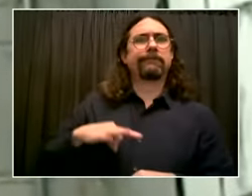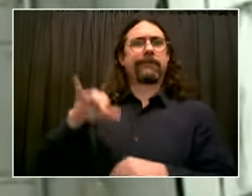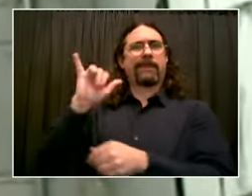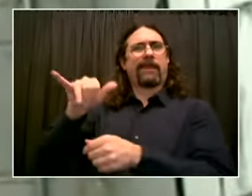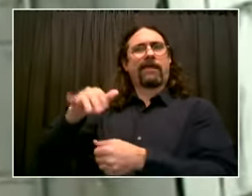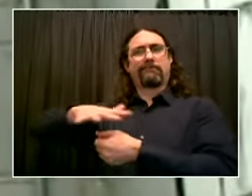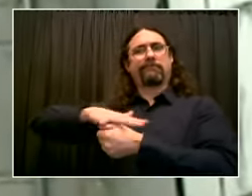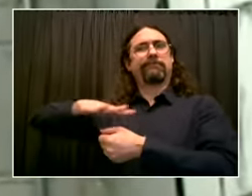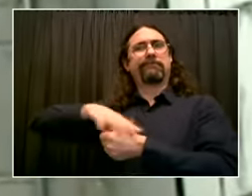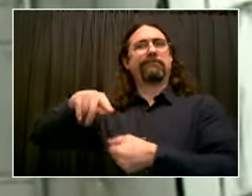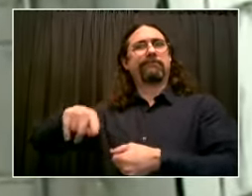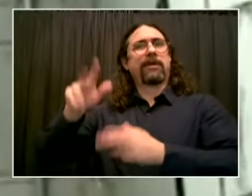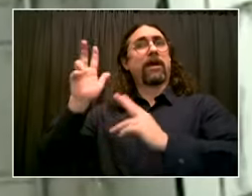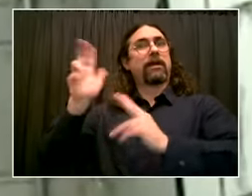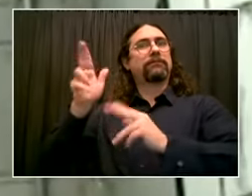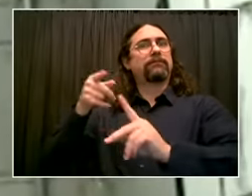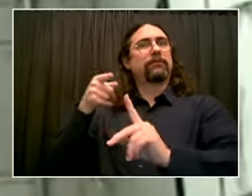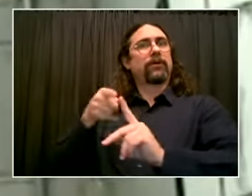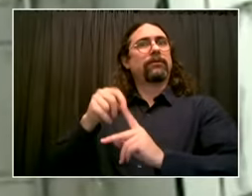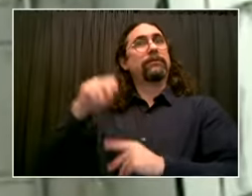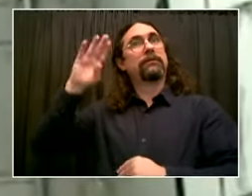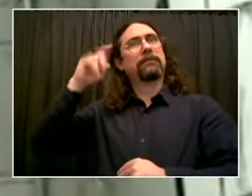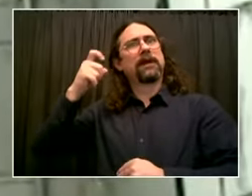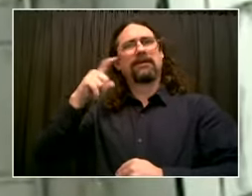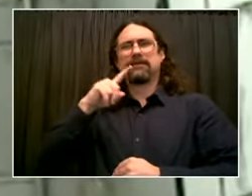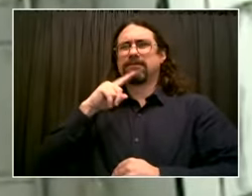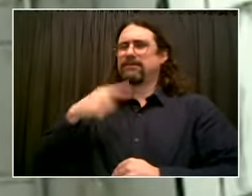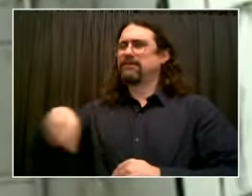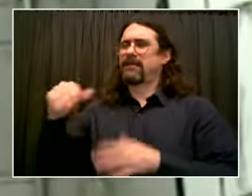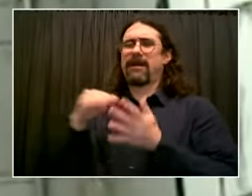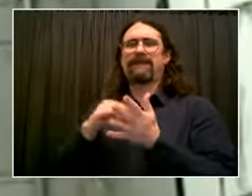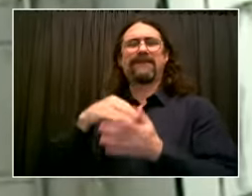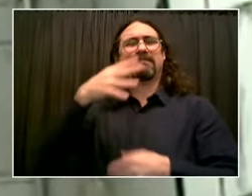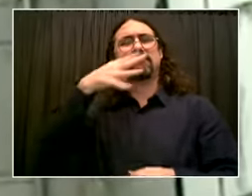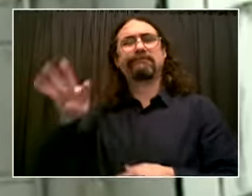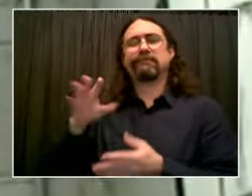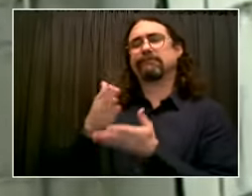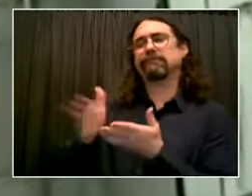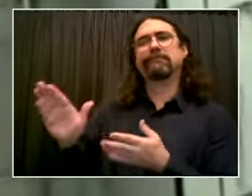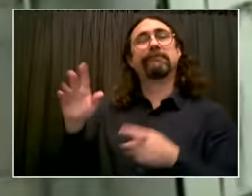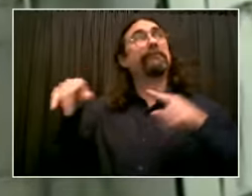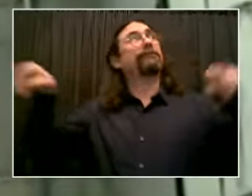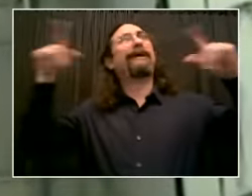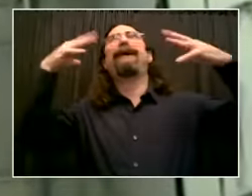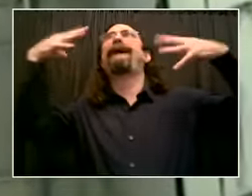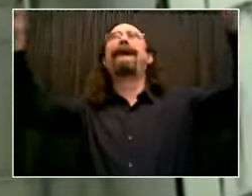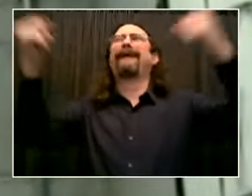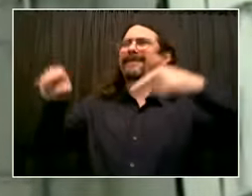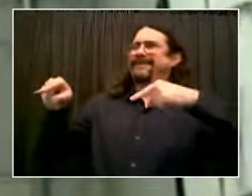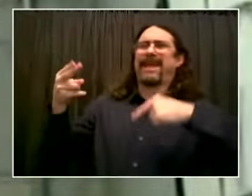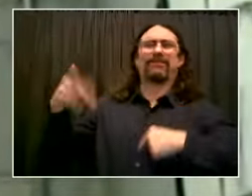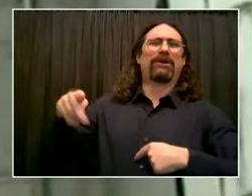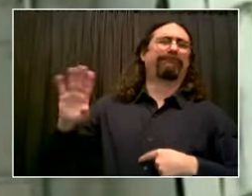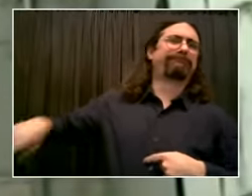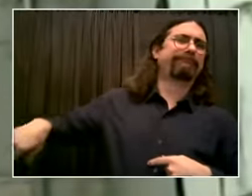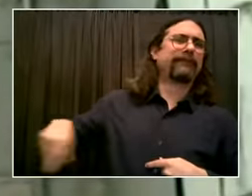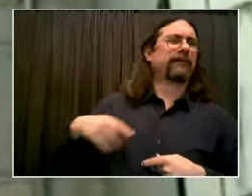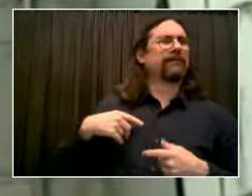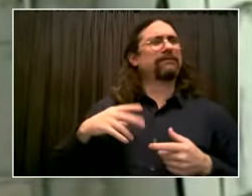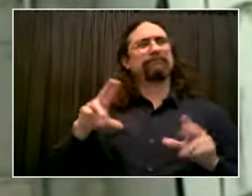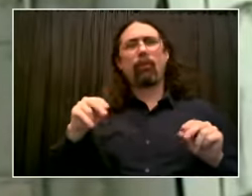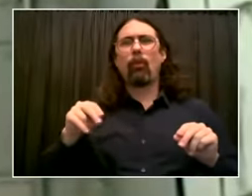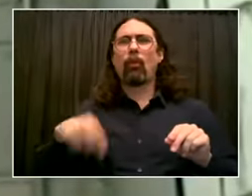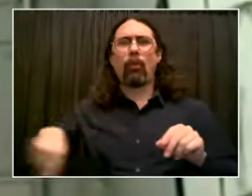reliable and affordable internet is essential. We all know the impact this could have. So,